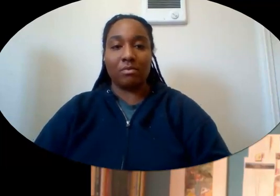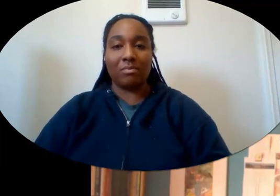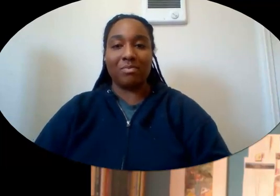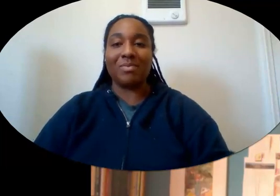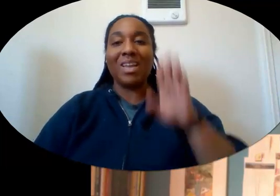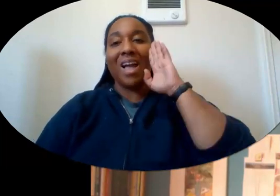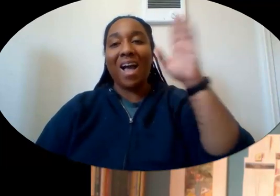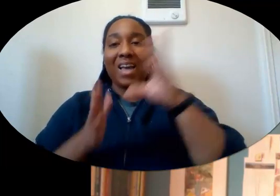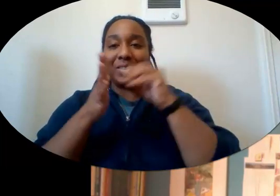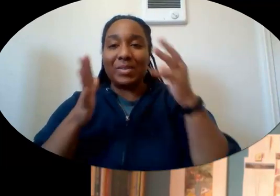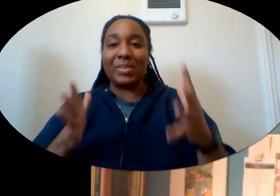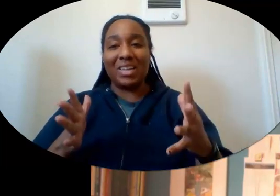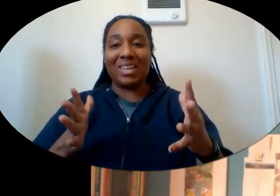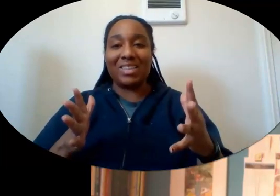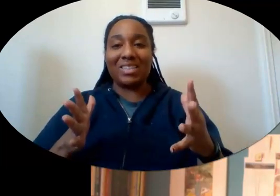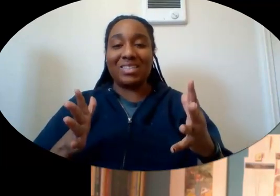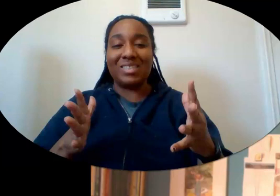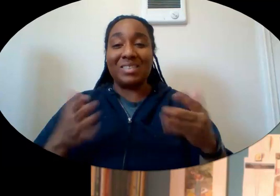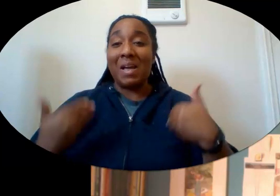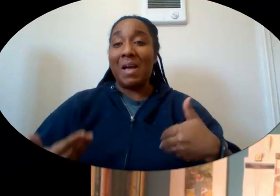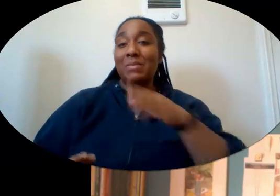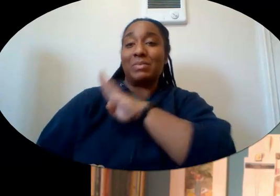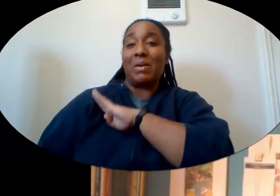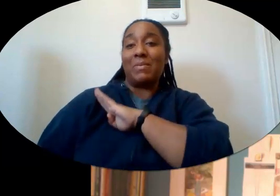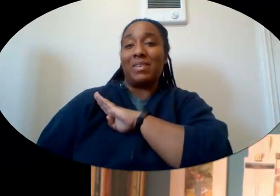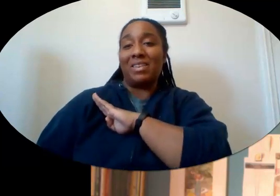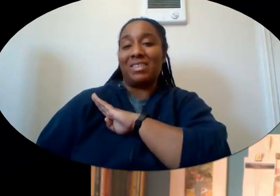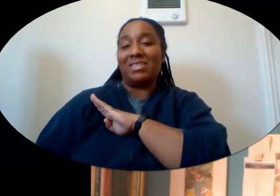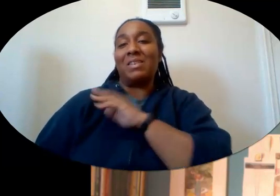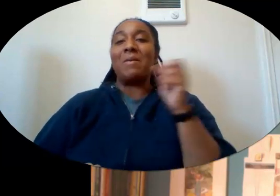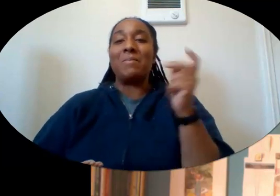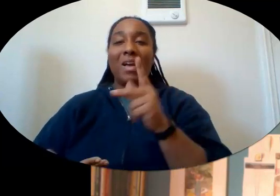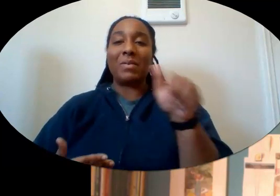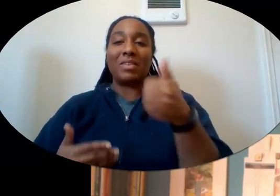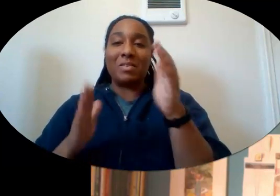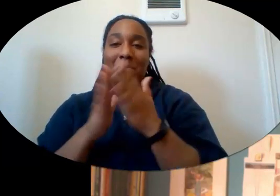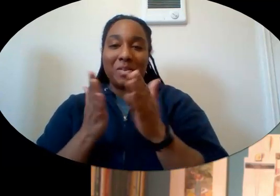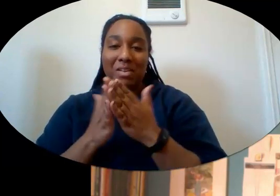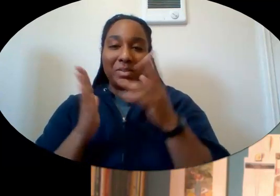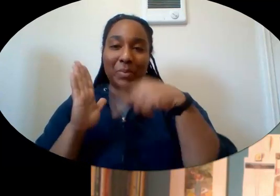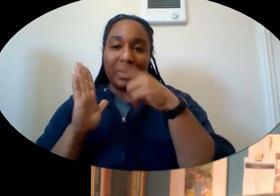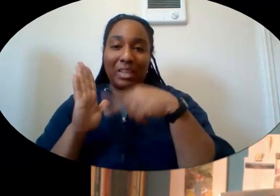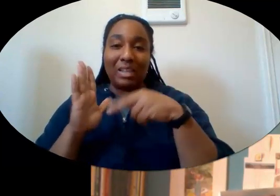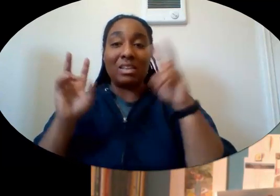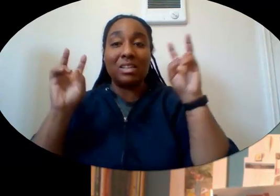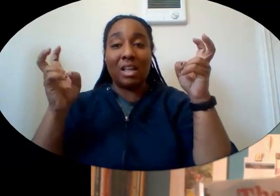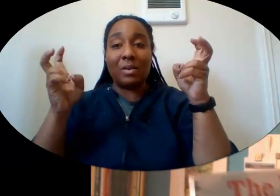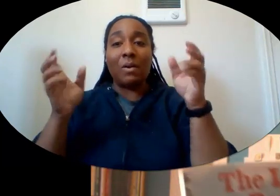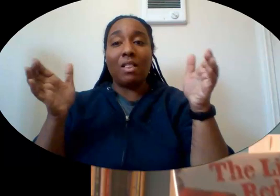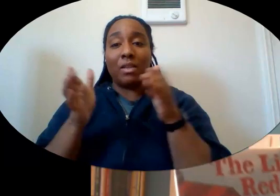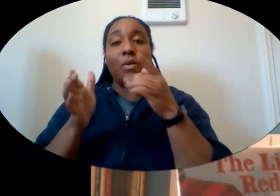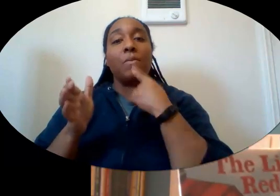Hi students, it's Ms. Barbara back with another picture book to read aloud. This book is called The Little Red Fort.